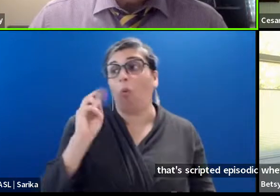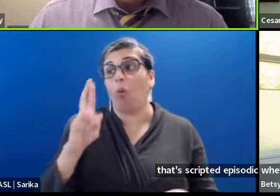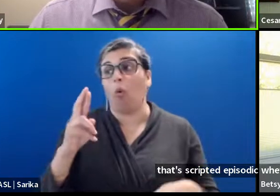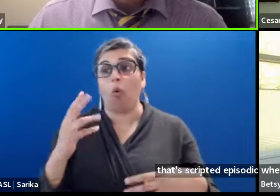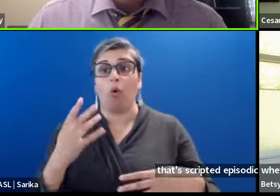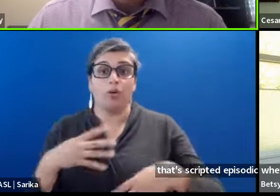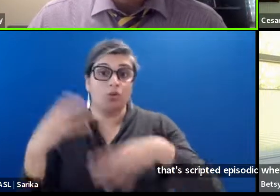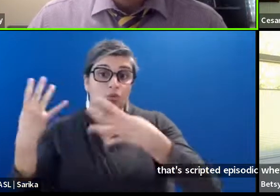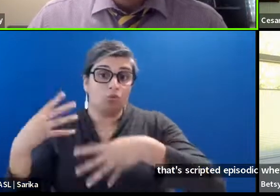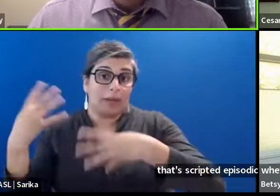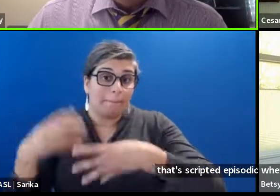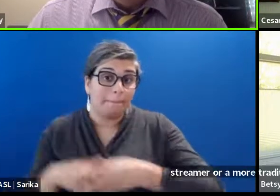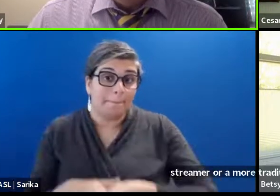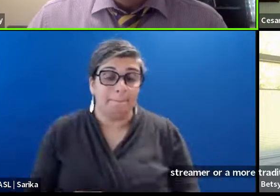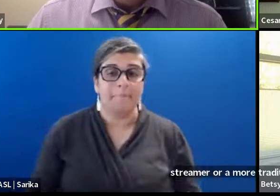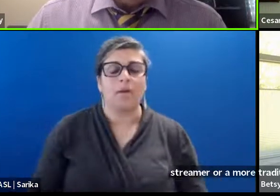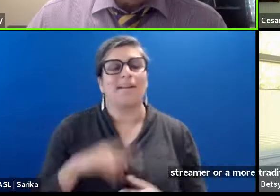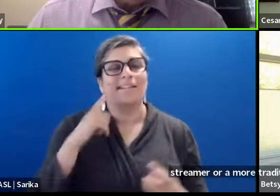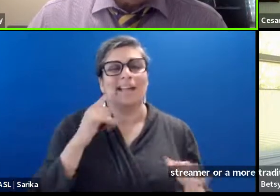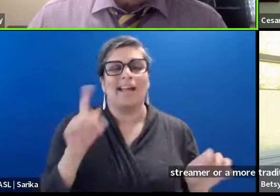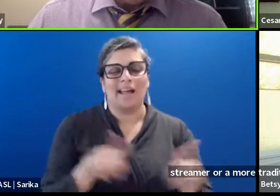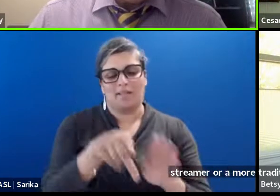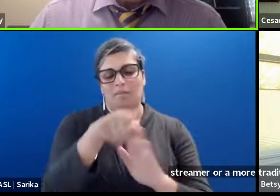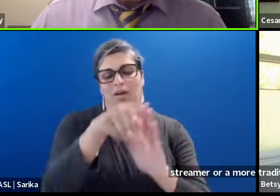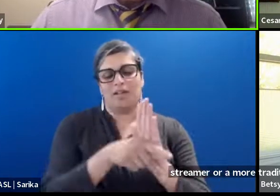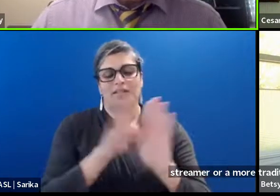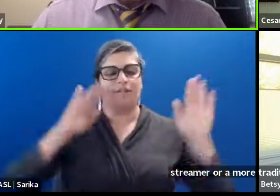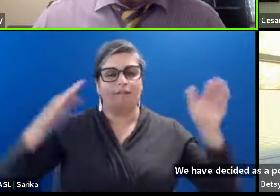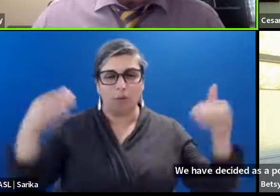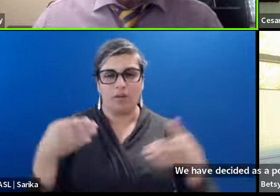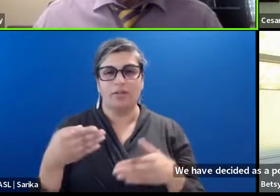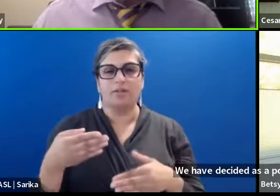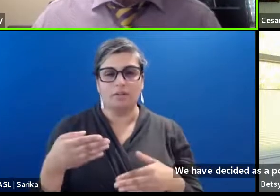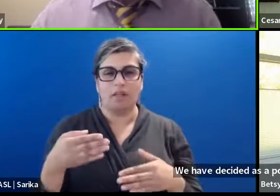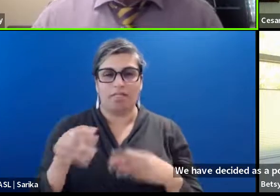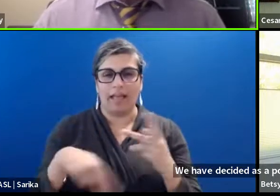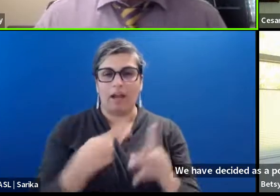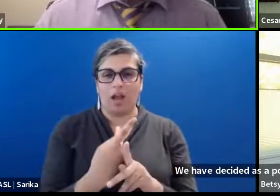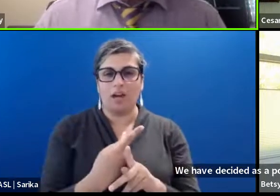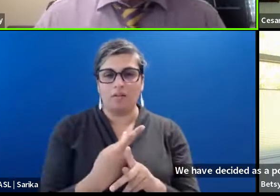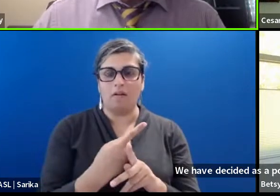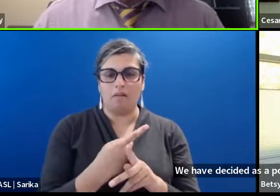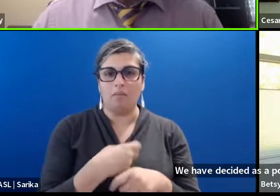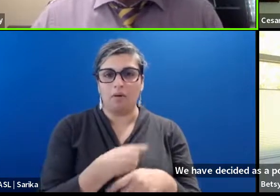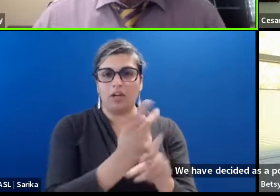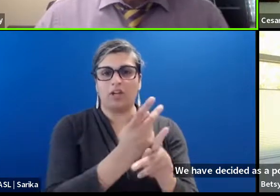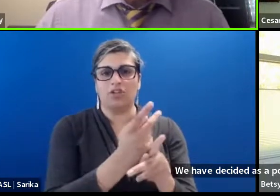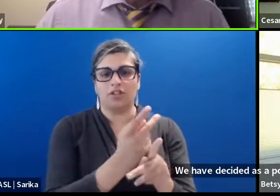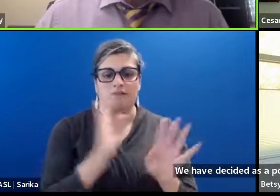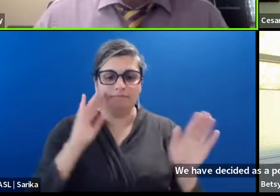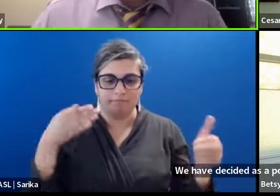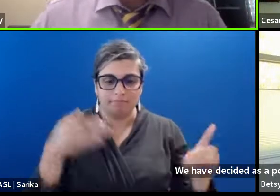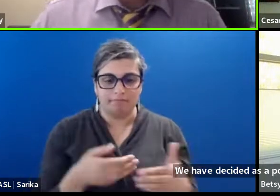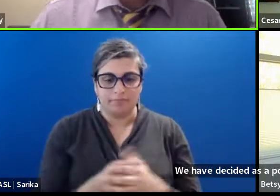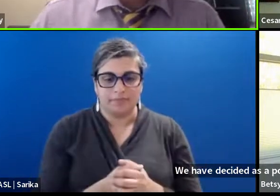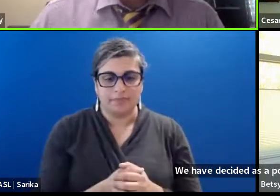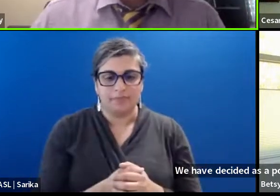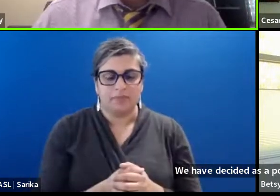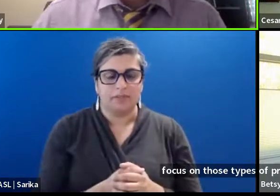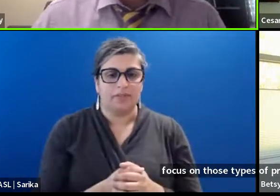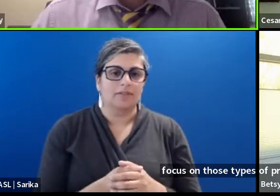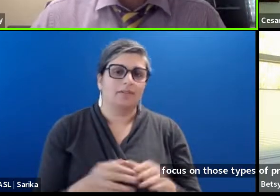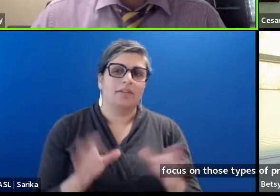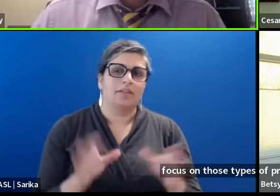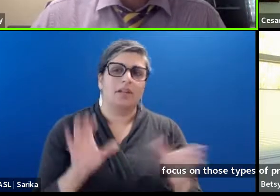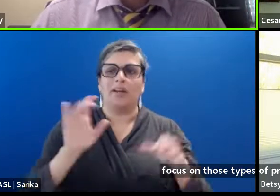policy choice. To. Focus on those. Types of productions. A little bit more heavy. Than a traditional feature film. Or